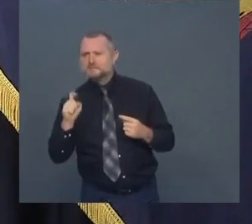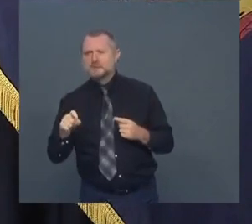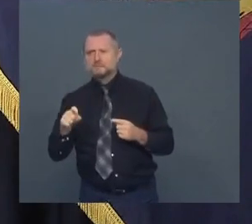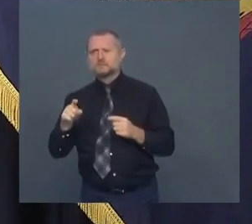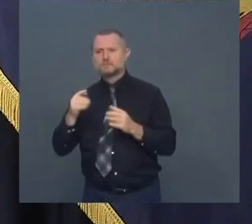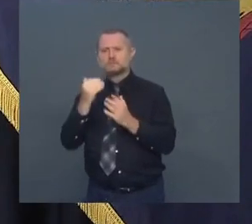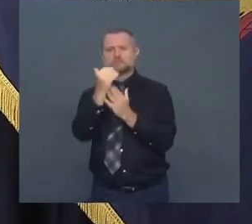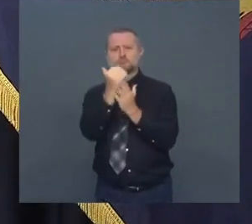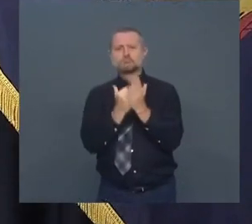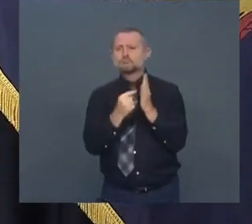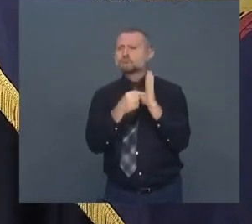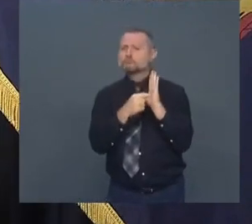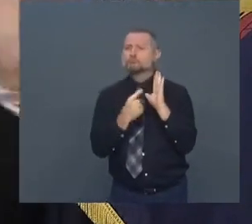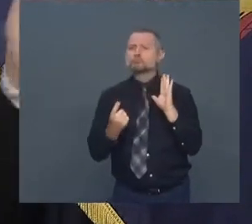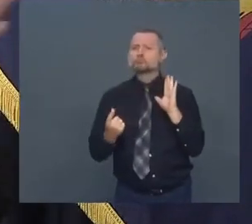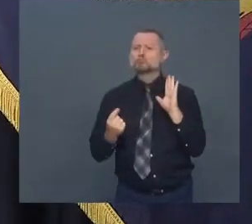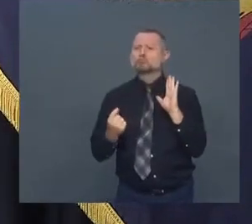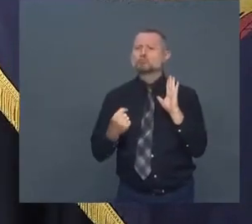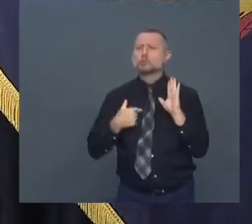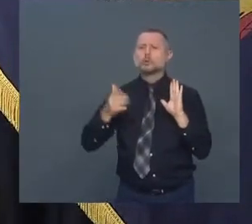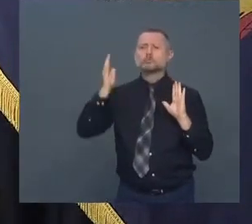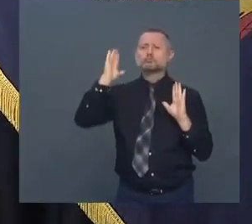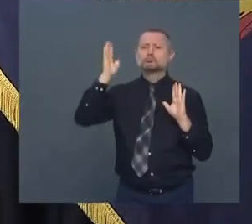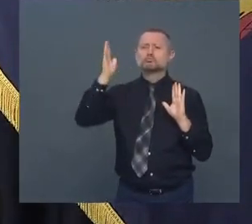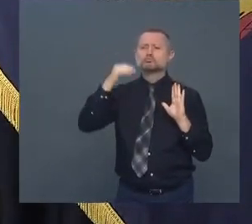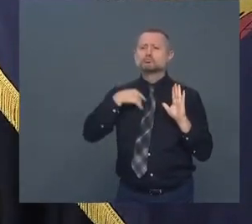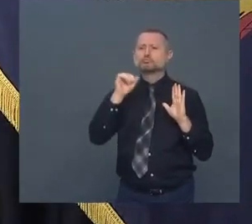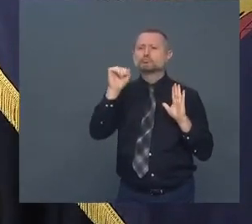here are the facts before I give you any opinion here are the facts